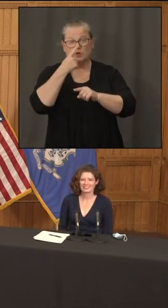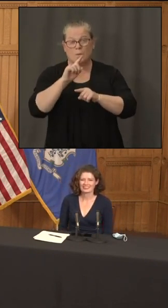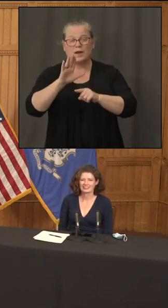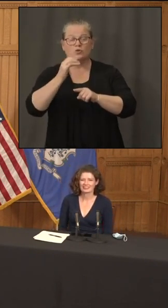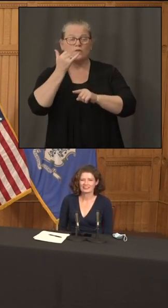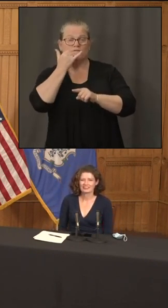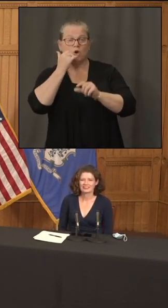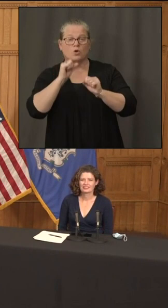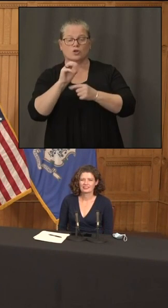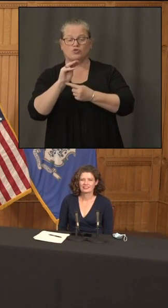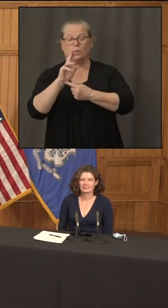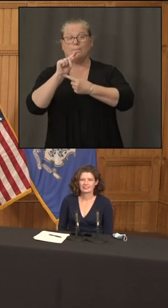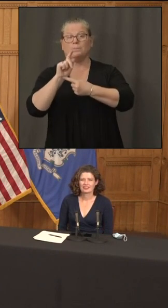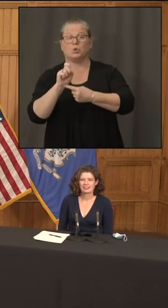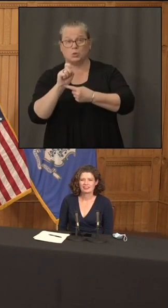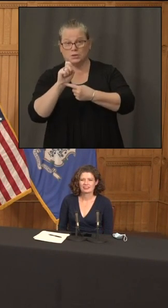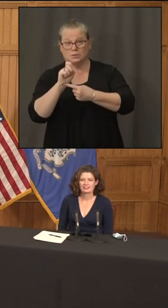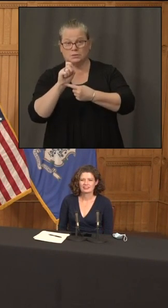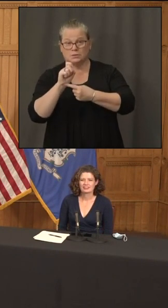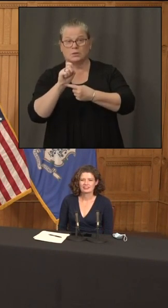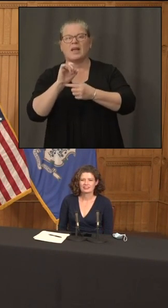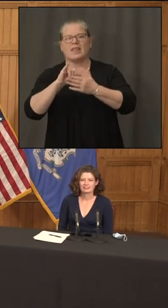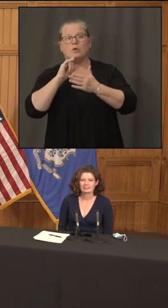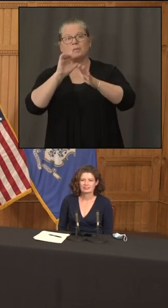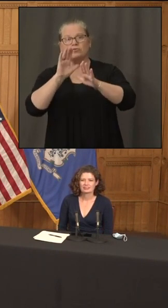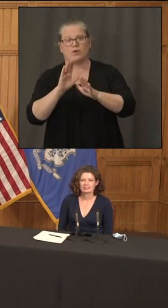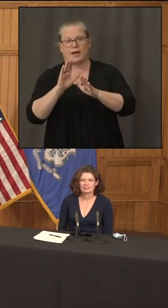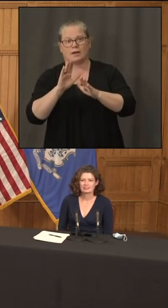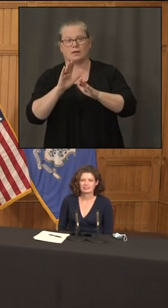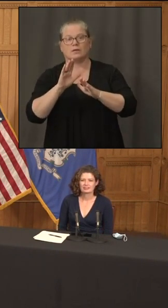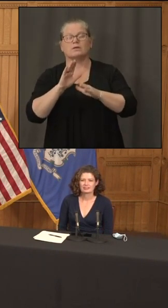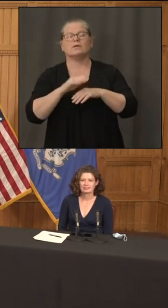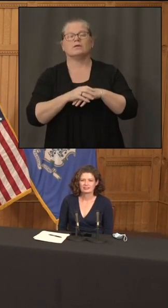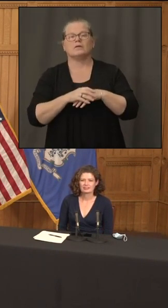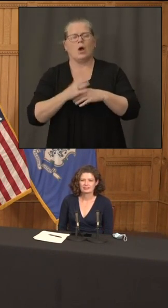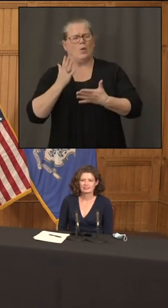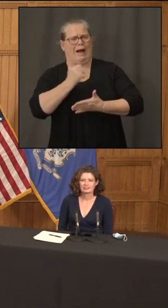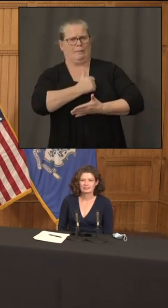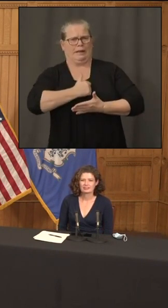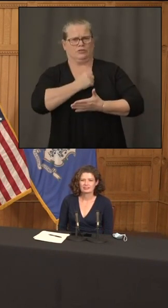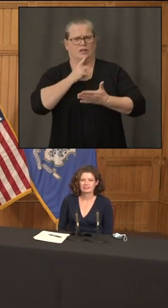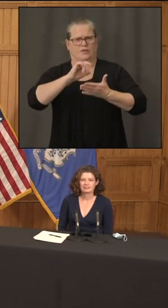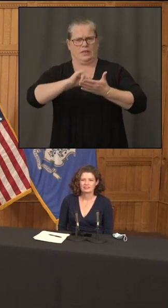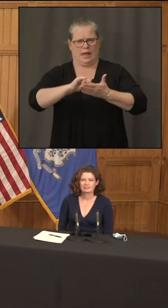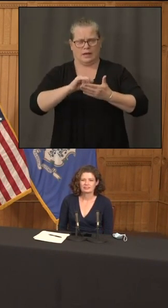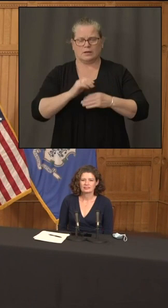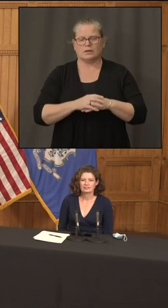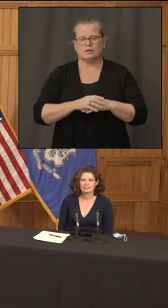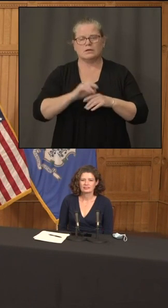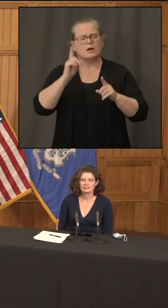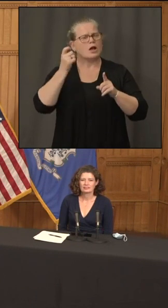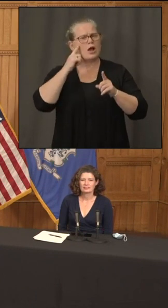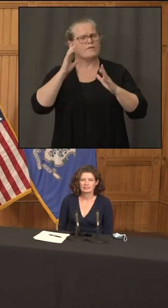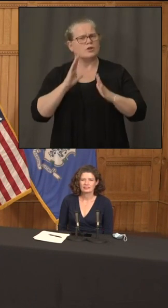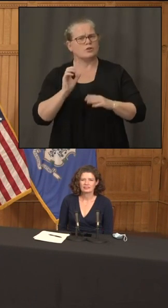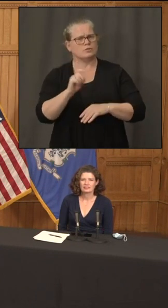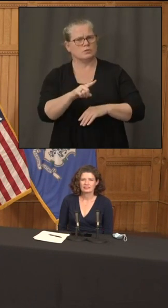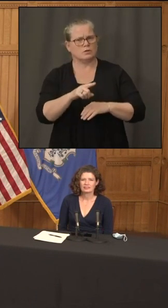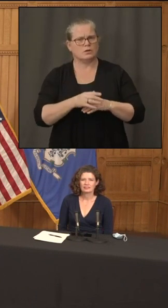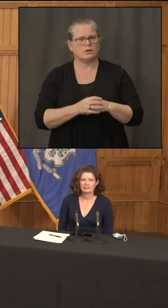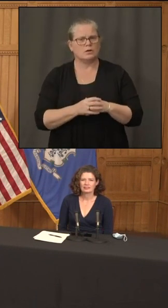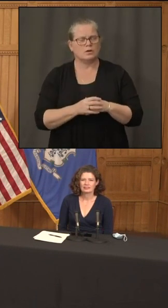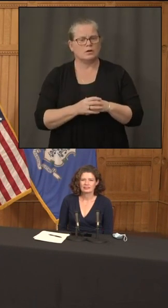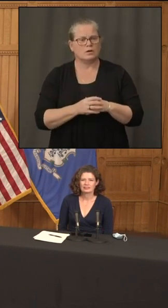i do apologize for that um and i just wanted to share this with you governor lamont i've had a viewer who uses a